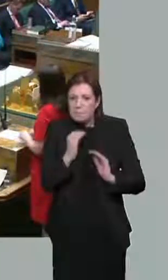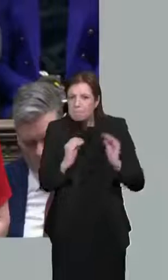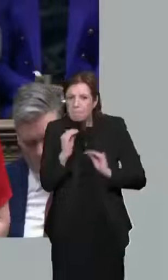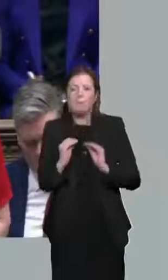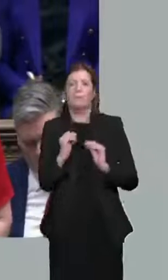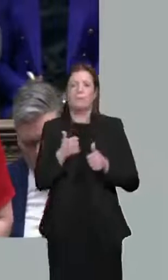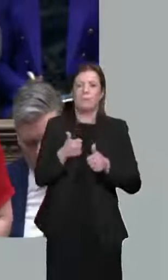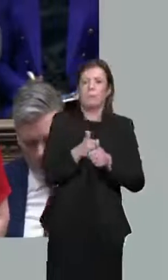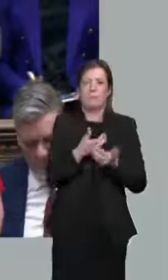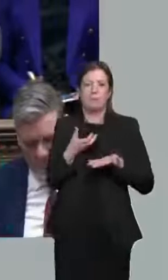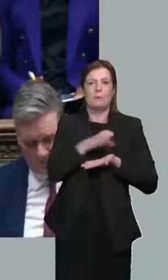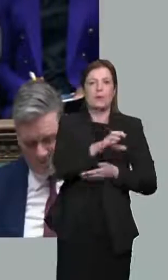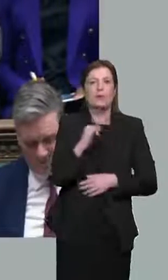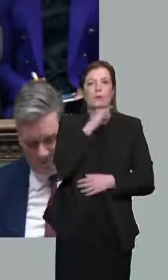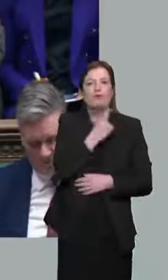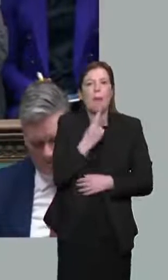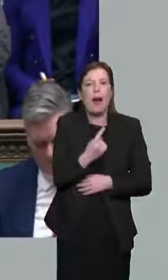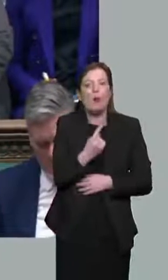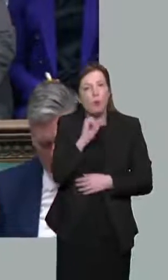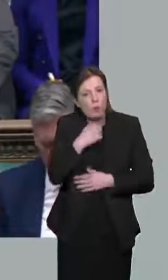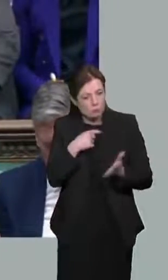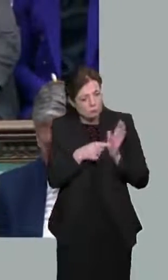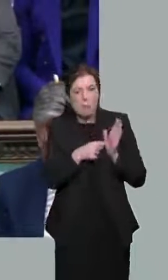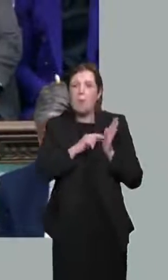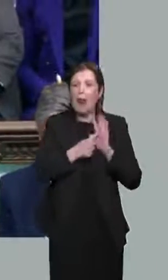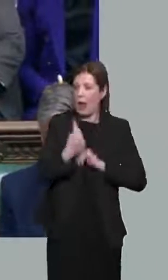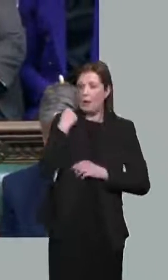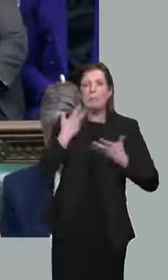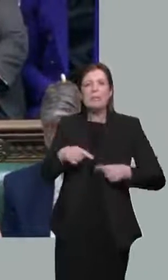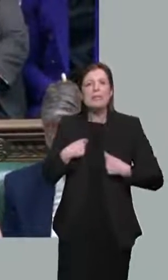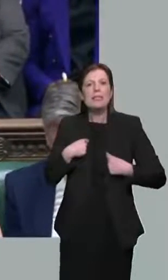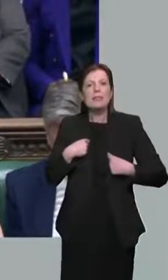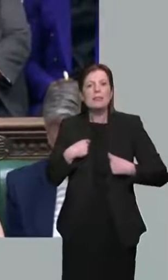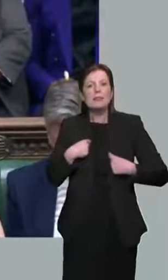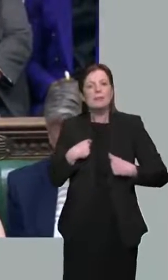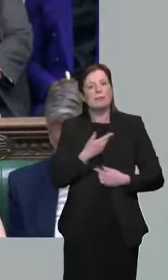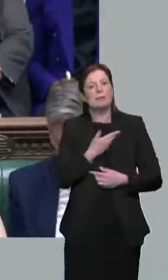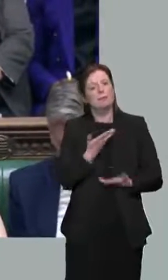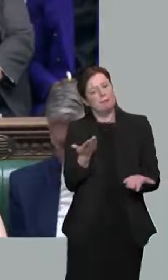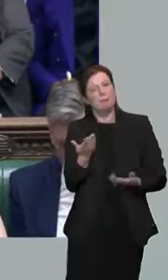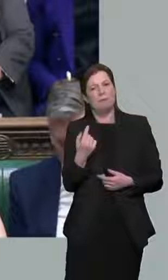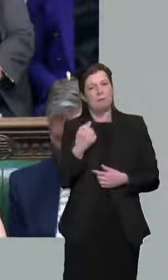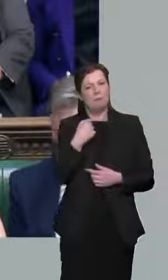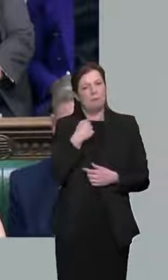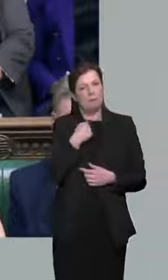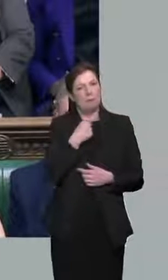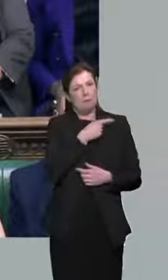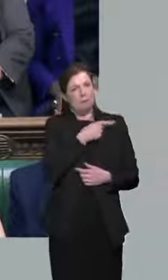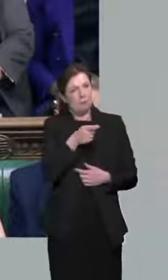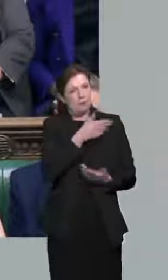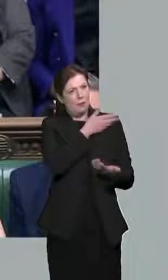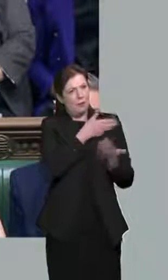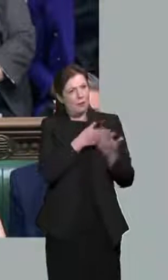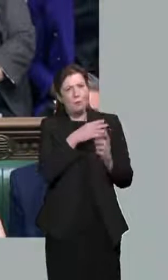being supported by £600. Now that today the Chancellor comes along after 12 years of